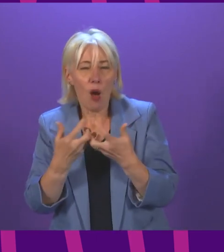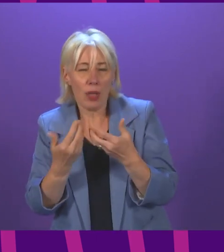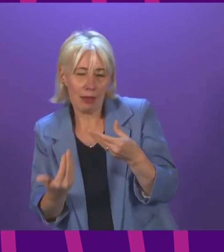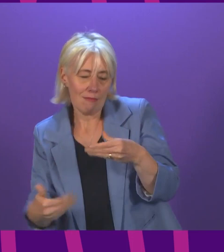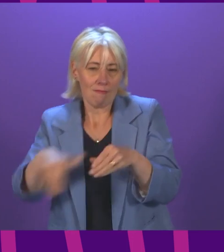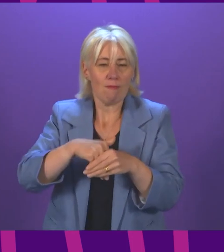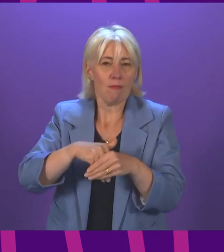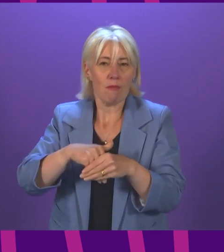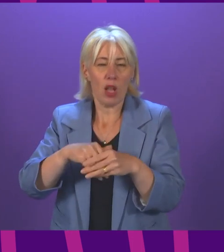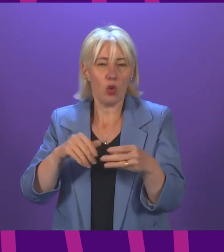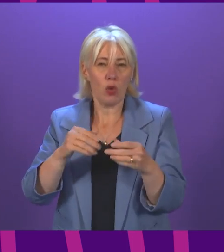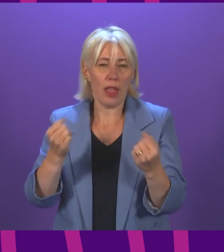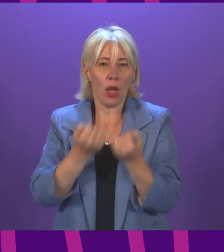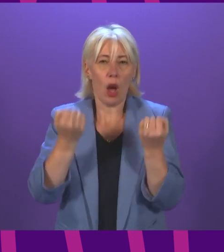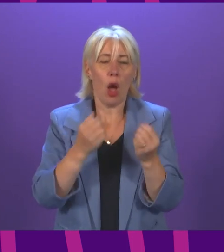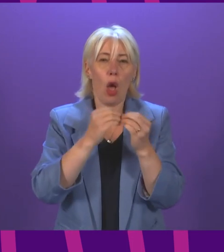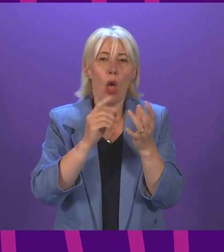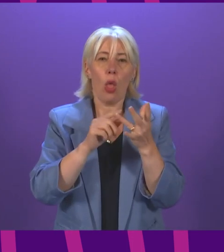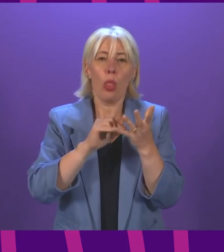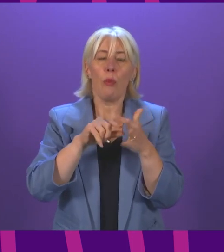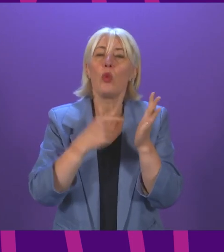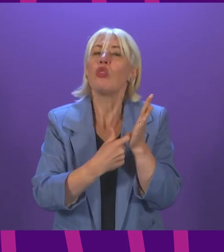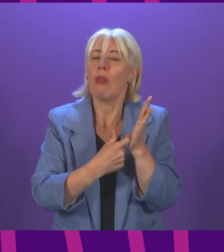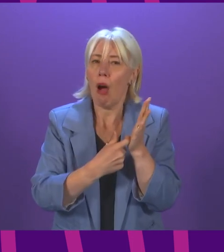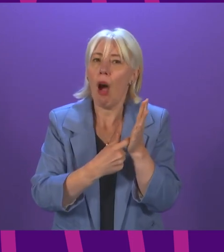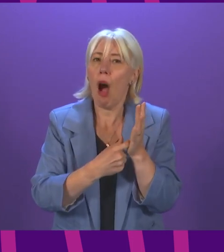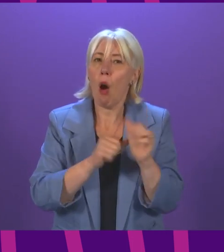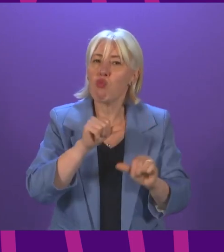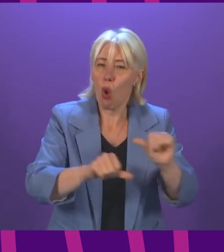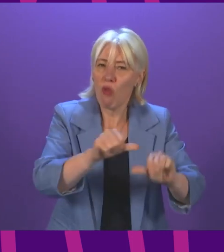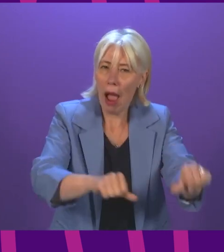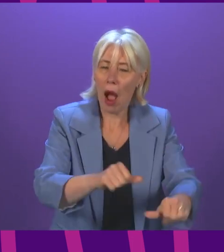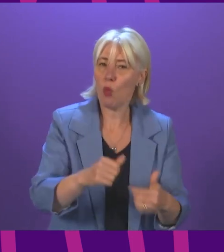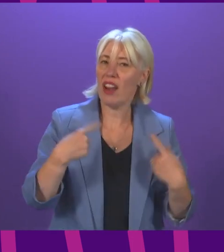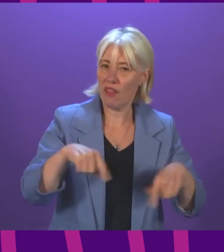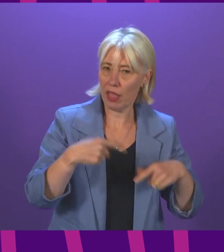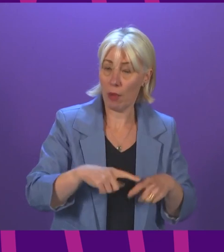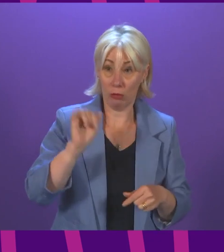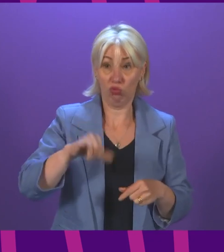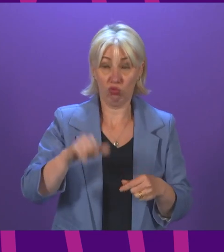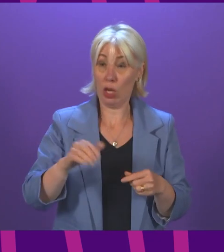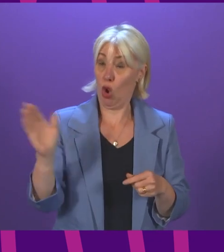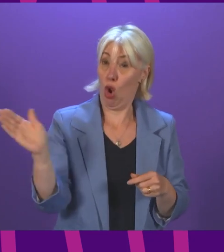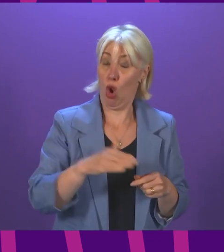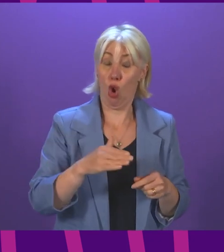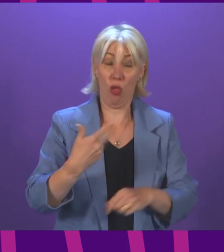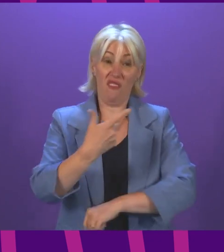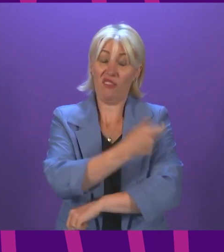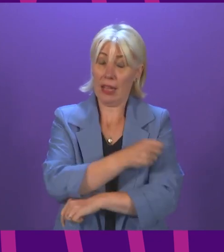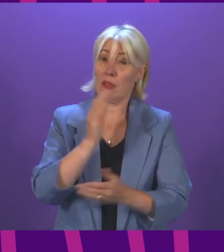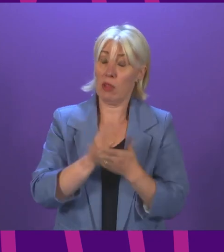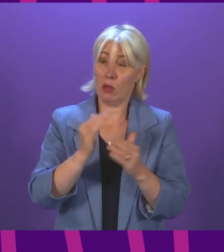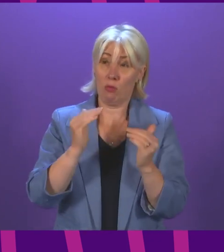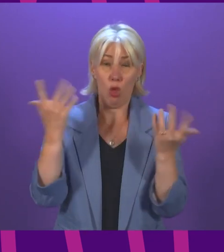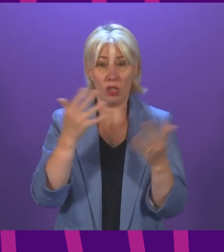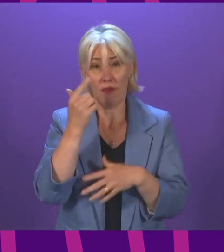when they become available? I thank Alex Cole-Hamilton for a very good question. Yes, on this first point, of course, they are highly effective and there's plenty of data there and research